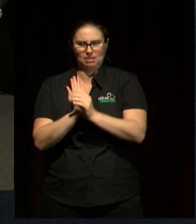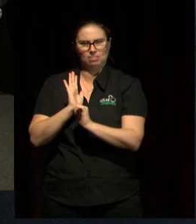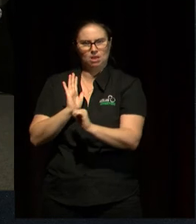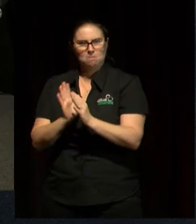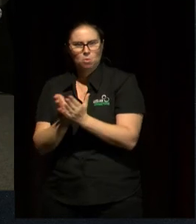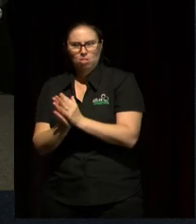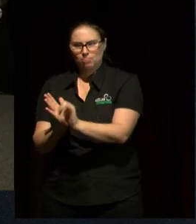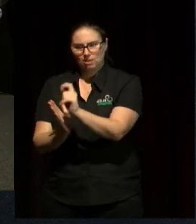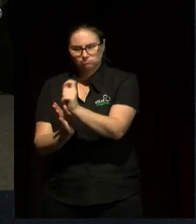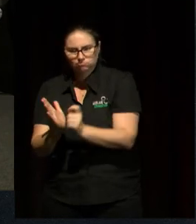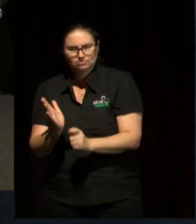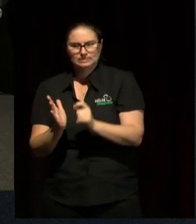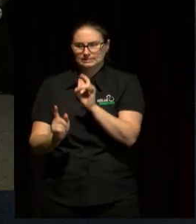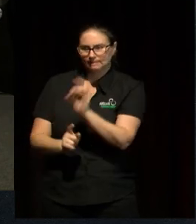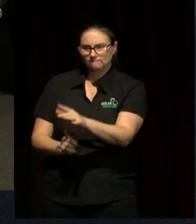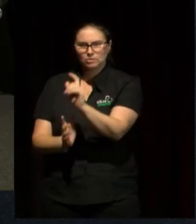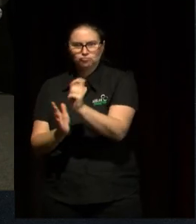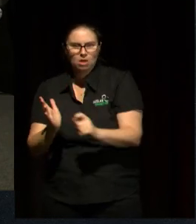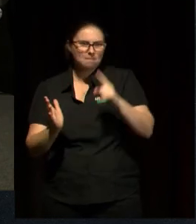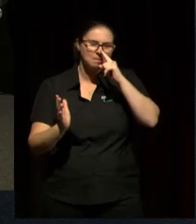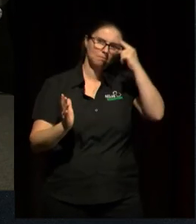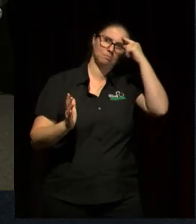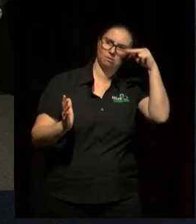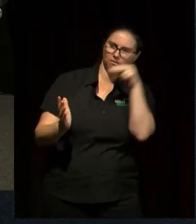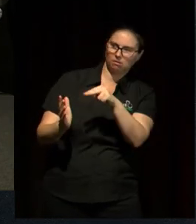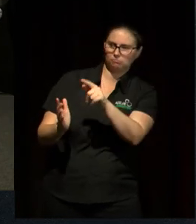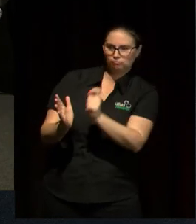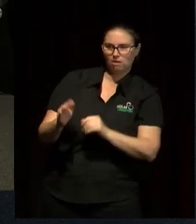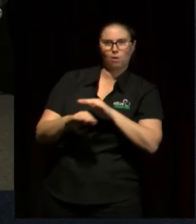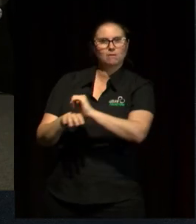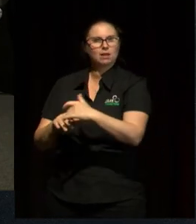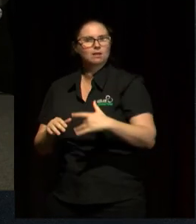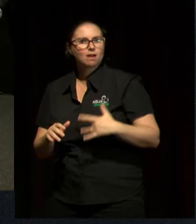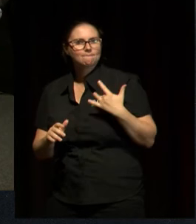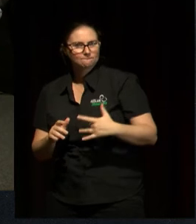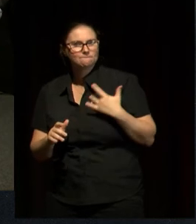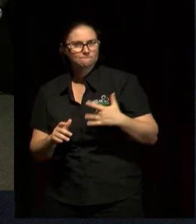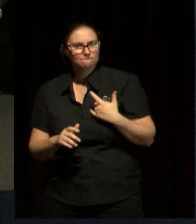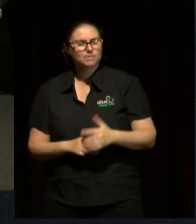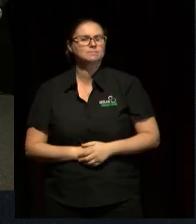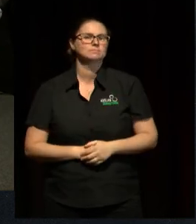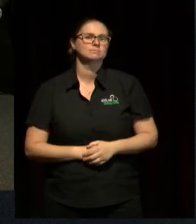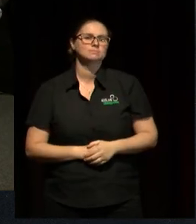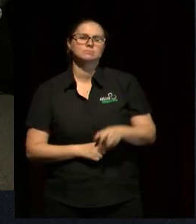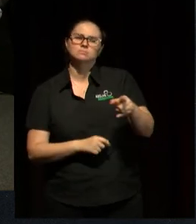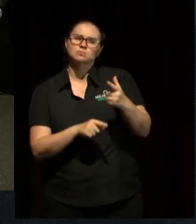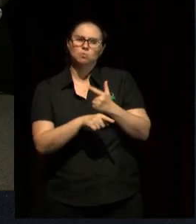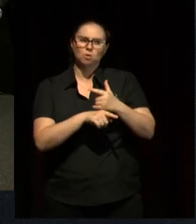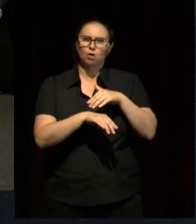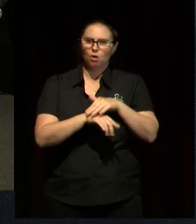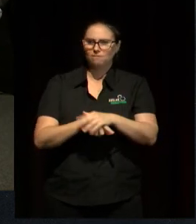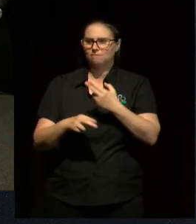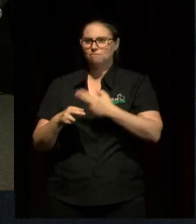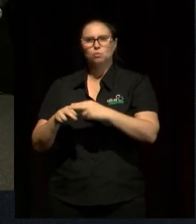memoirs, blogs, and their art. You explore the notions of agency and participation in